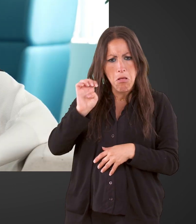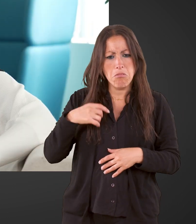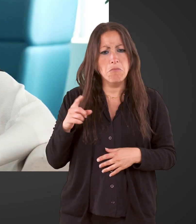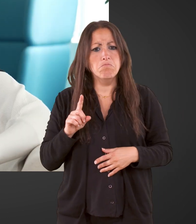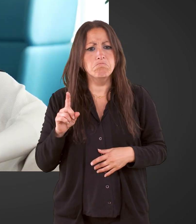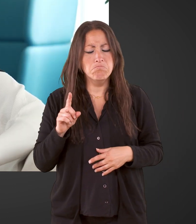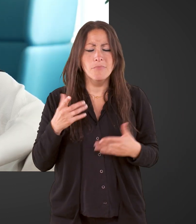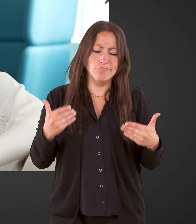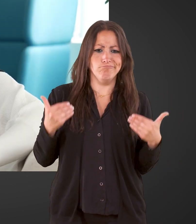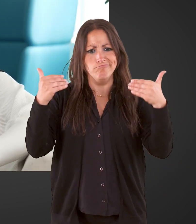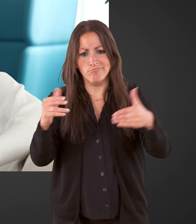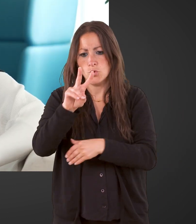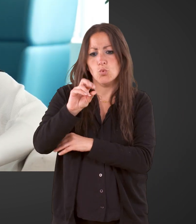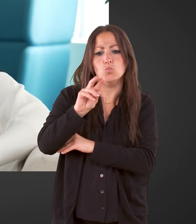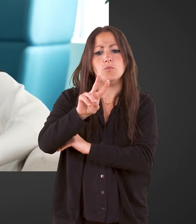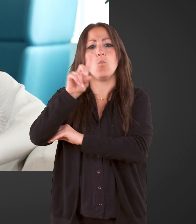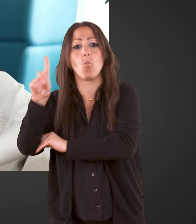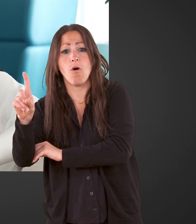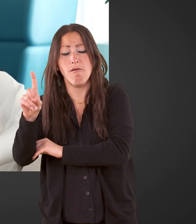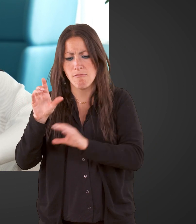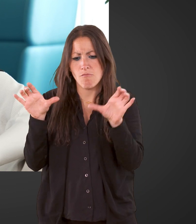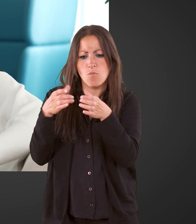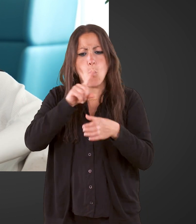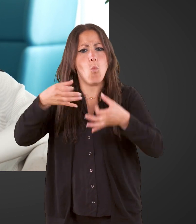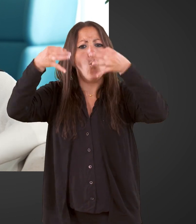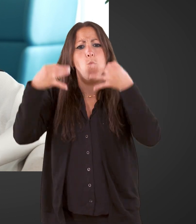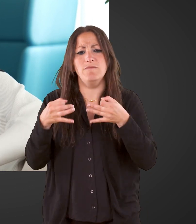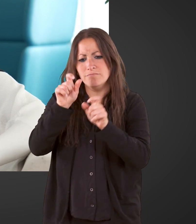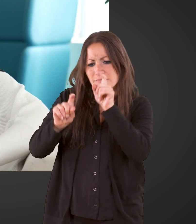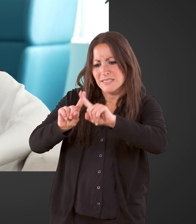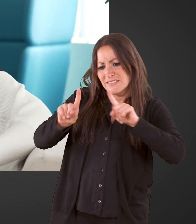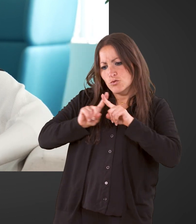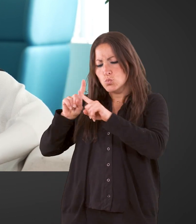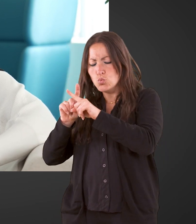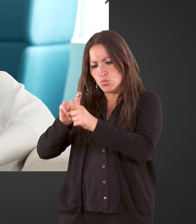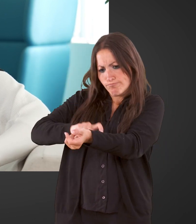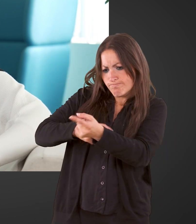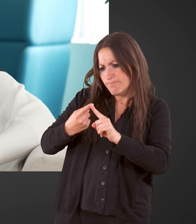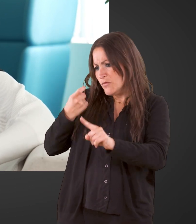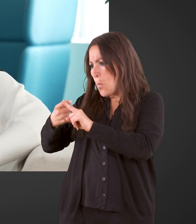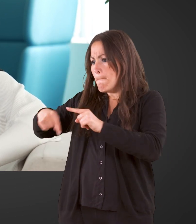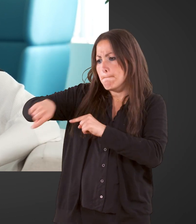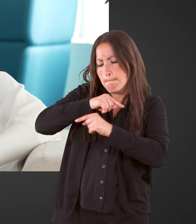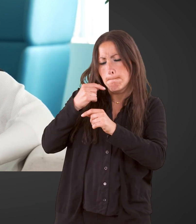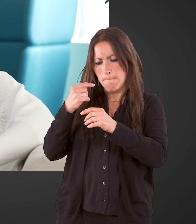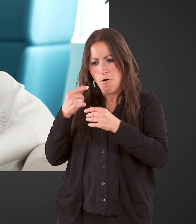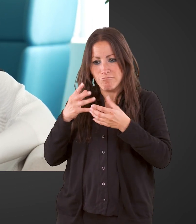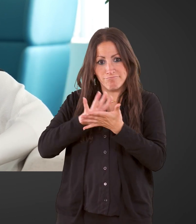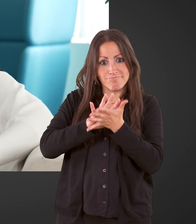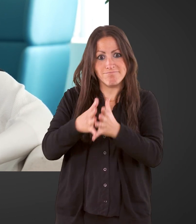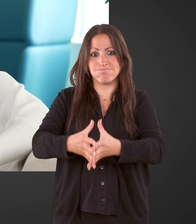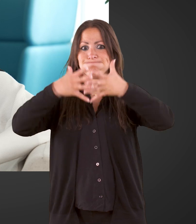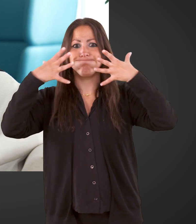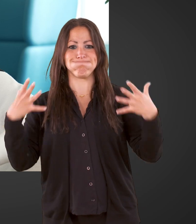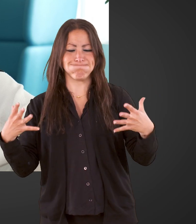In 2021, I joined an informal group of colleagues of diverse origins, and we are now a recognized inter